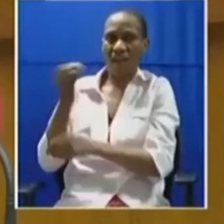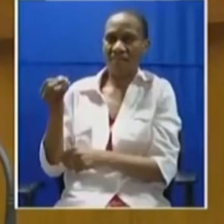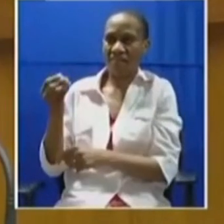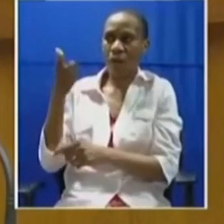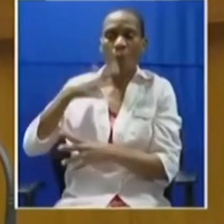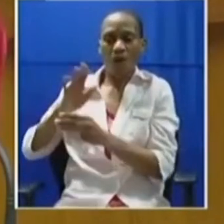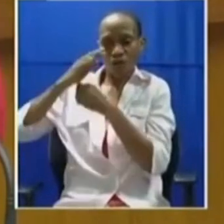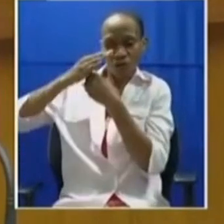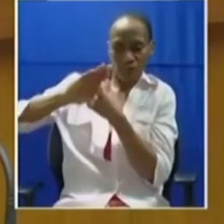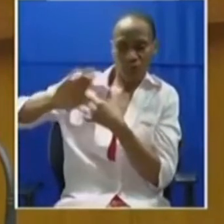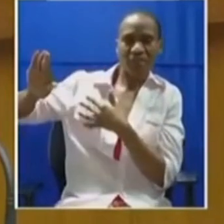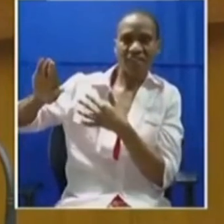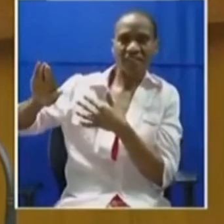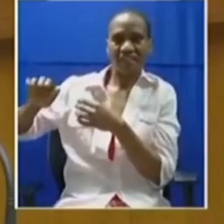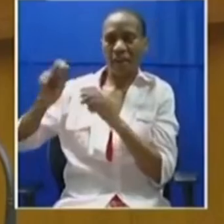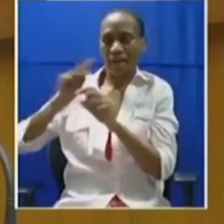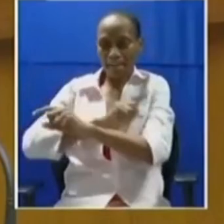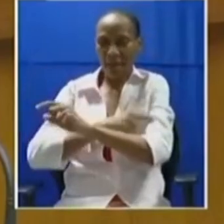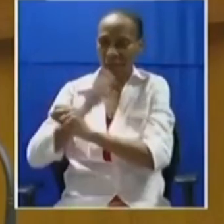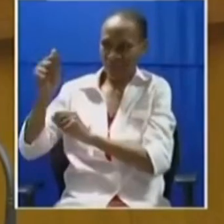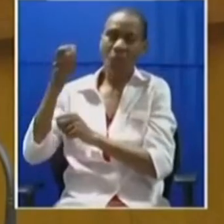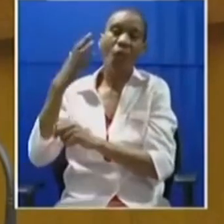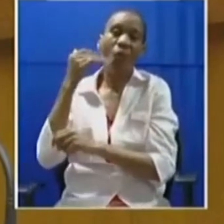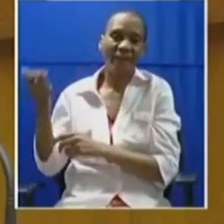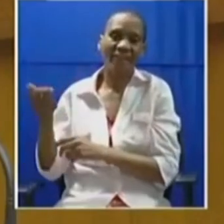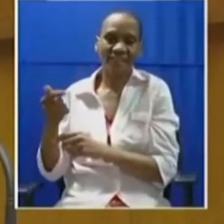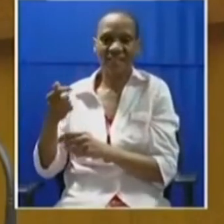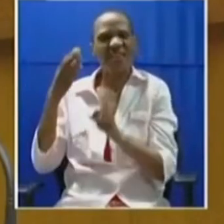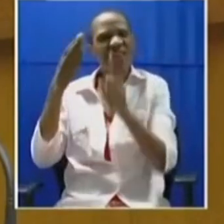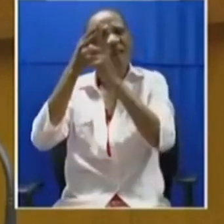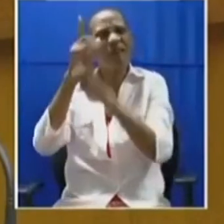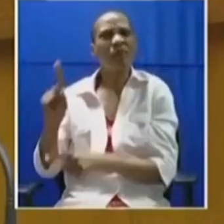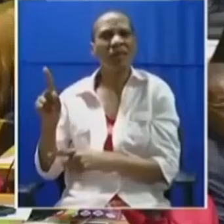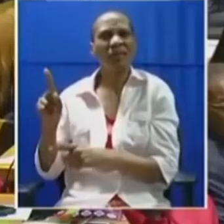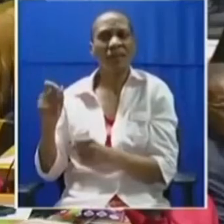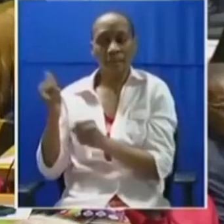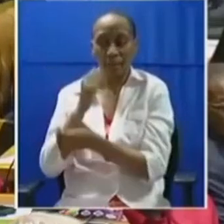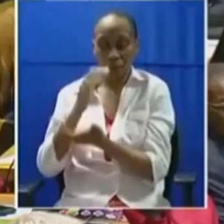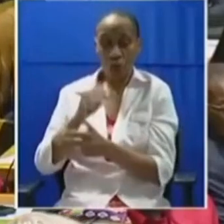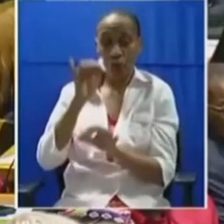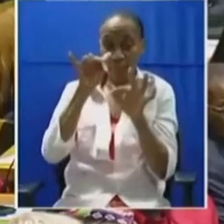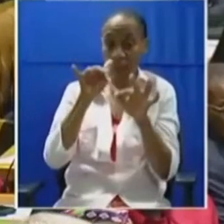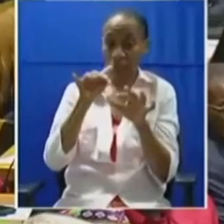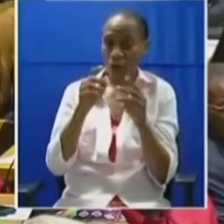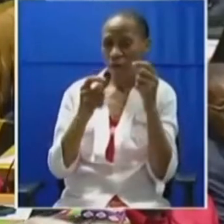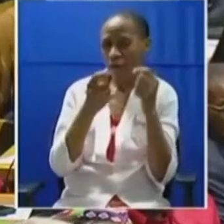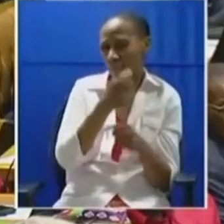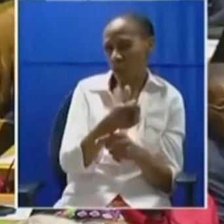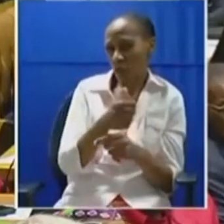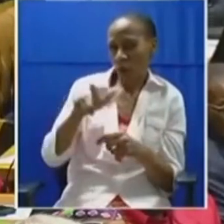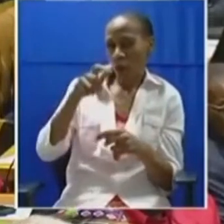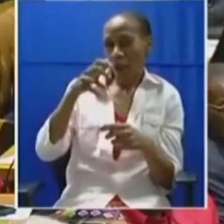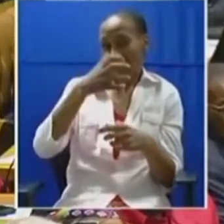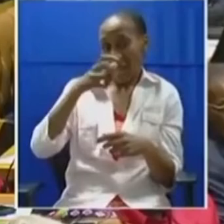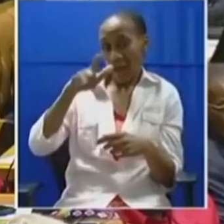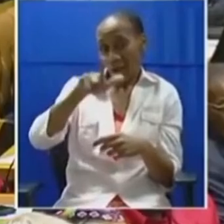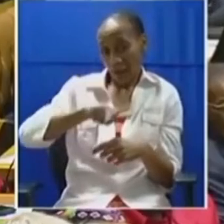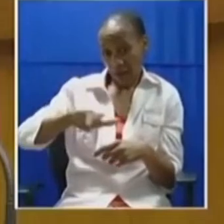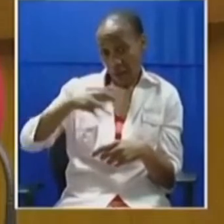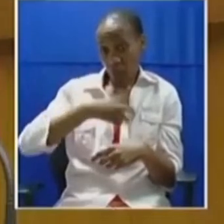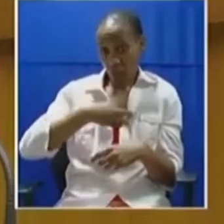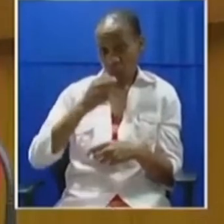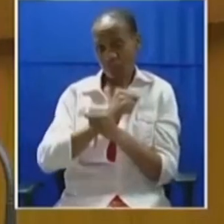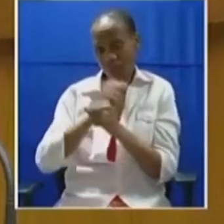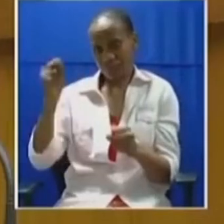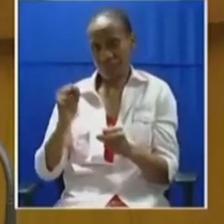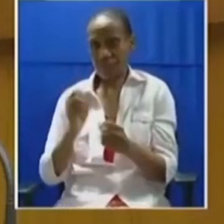of white privilege which seeks to perpetuate landlessness amongst our people. Therefore,